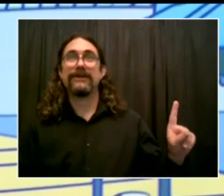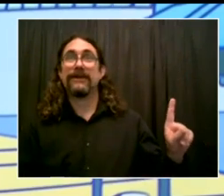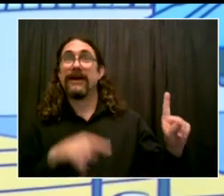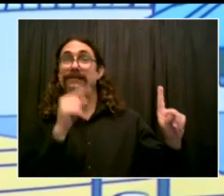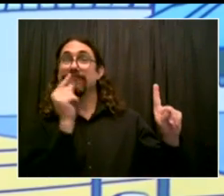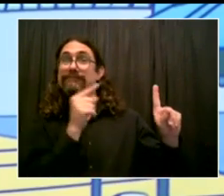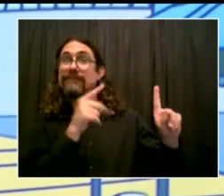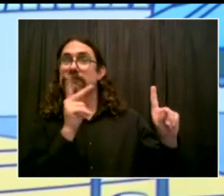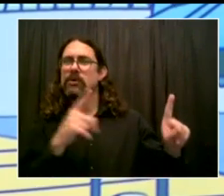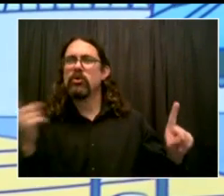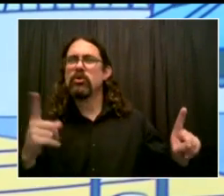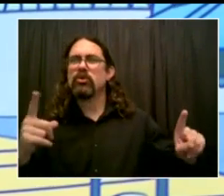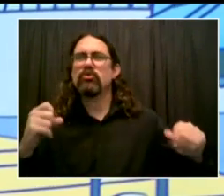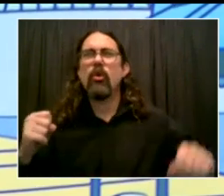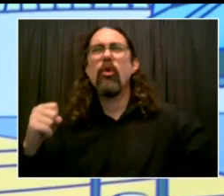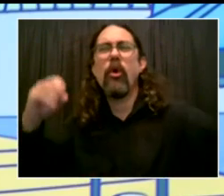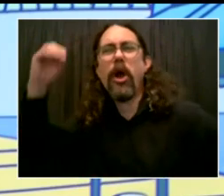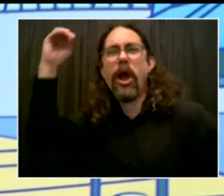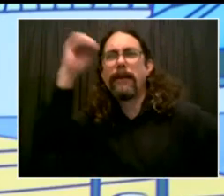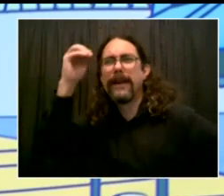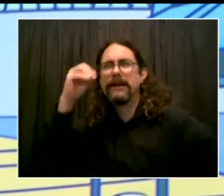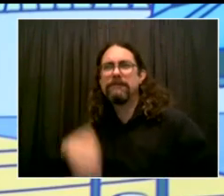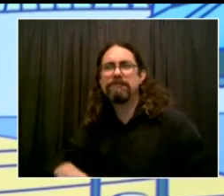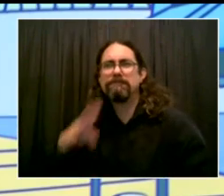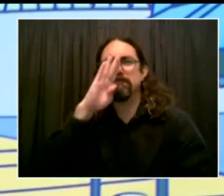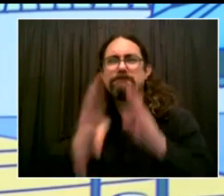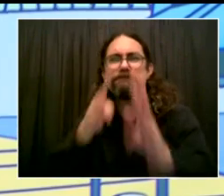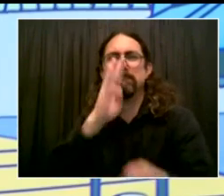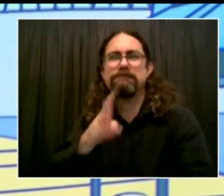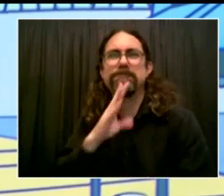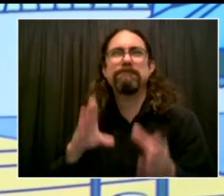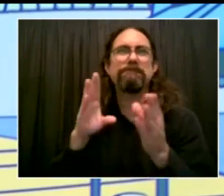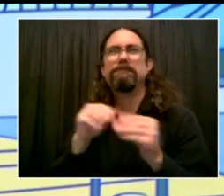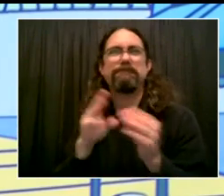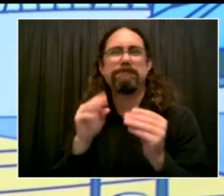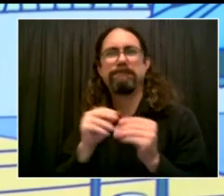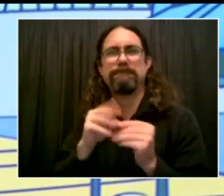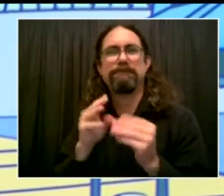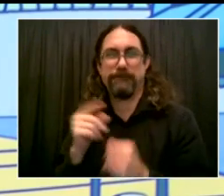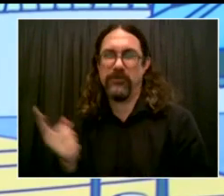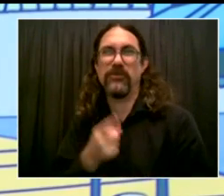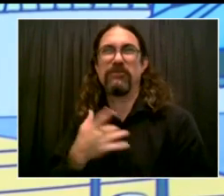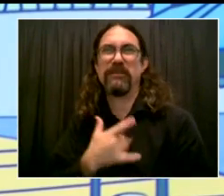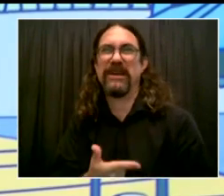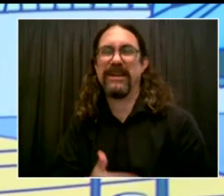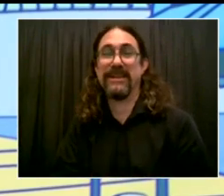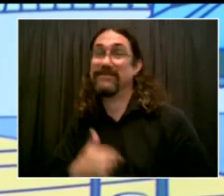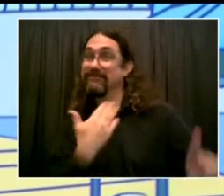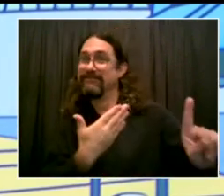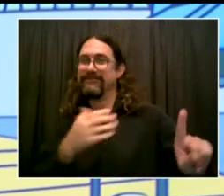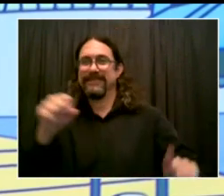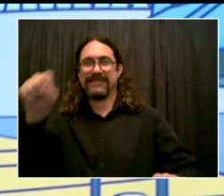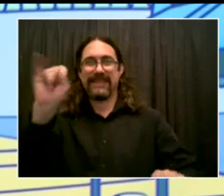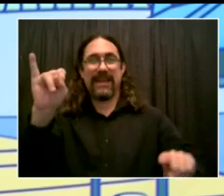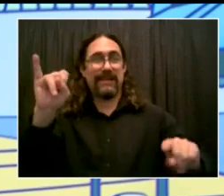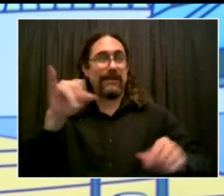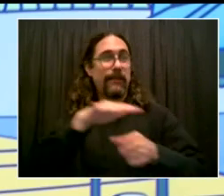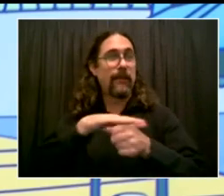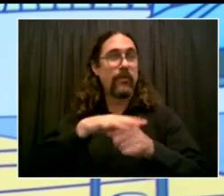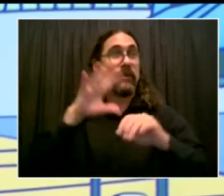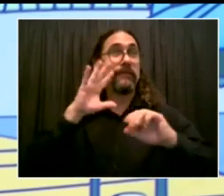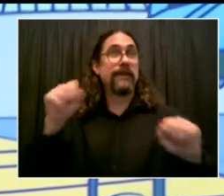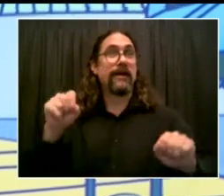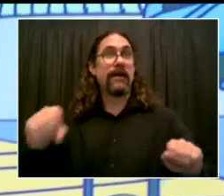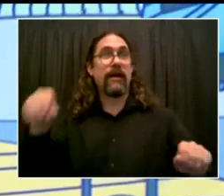We're going to give him a moment to speak about this honor for Bill Murphy, but then I'm going to bring him back on another really, really important topic. My